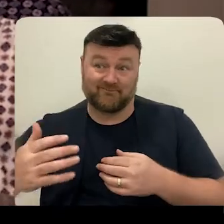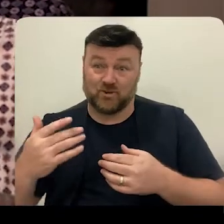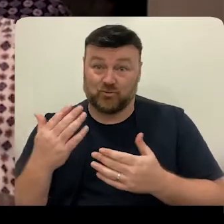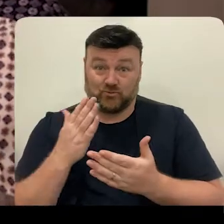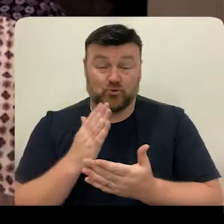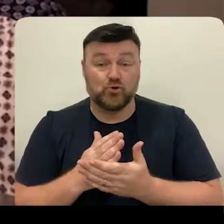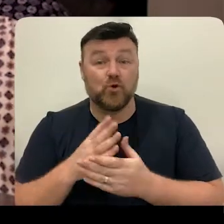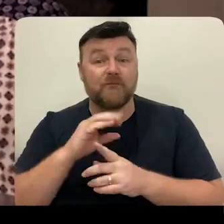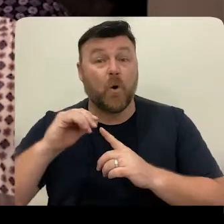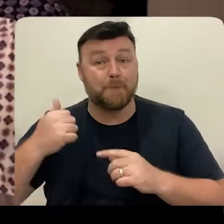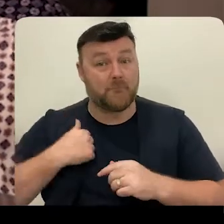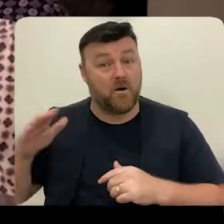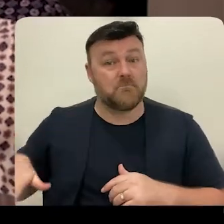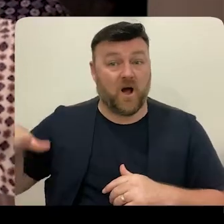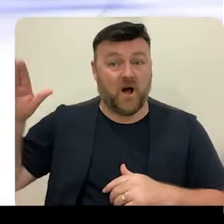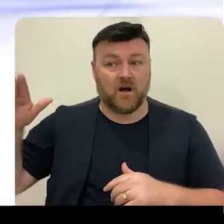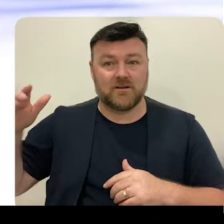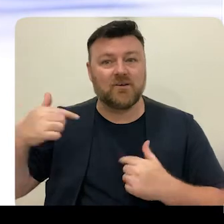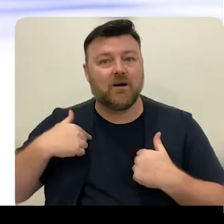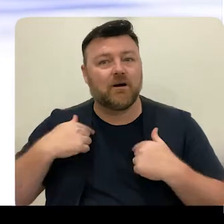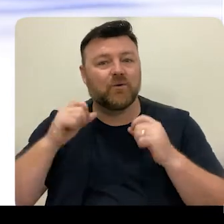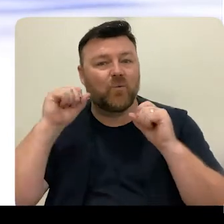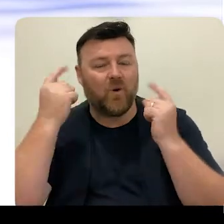and I wasn't aware of that.